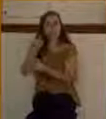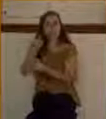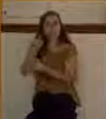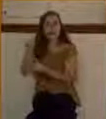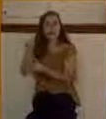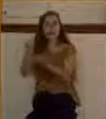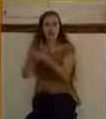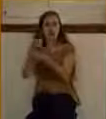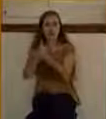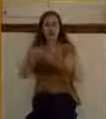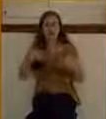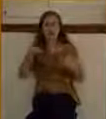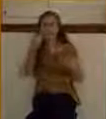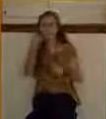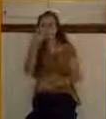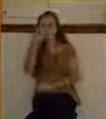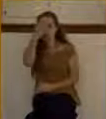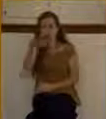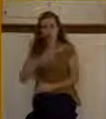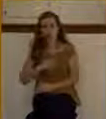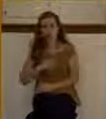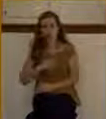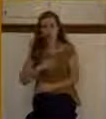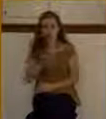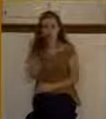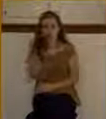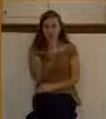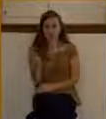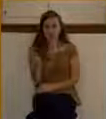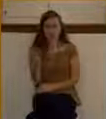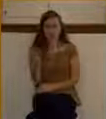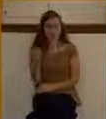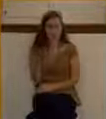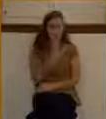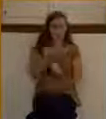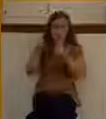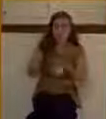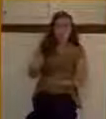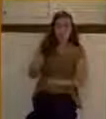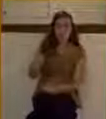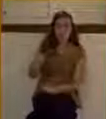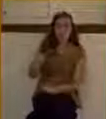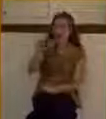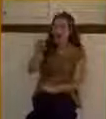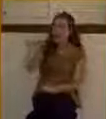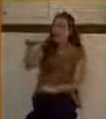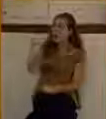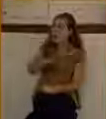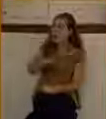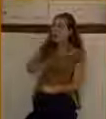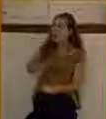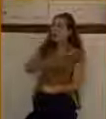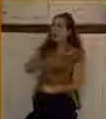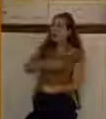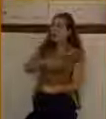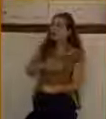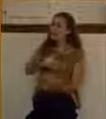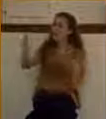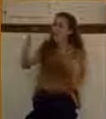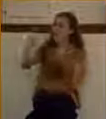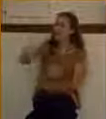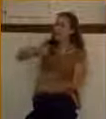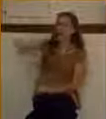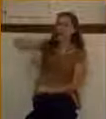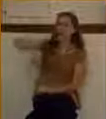It might have been polite for him to ask for both. Or he could have tried to get the blessing on the group plan because he was a Jew,